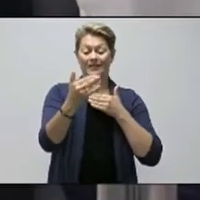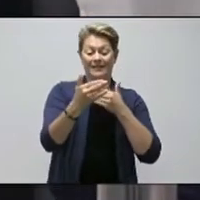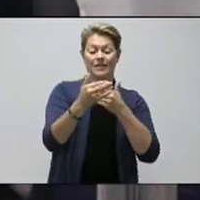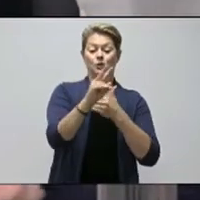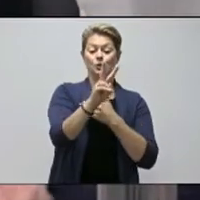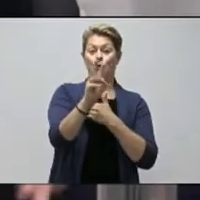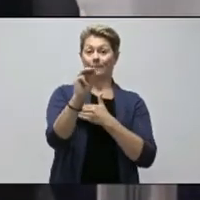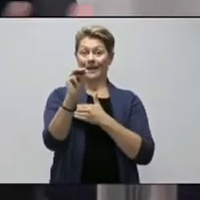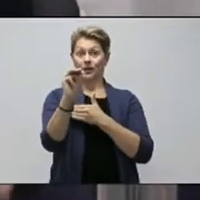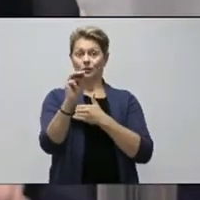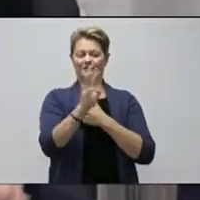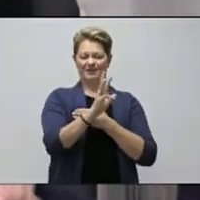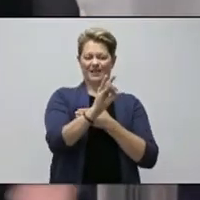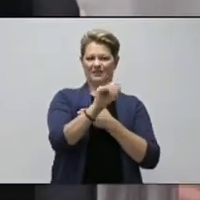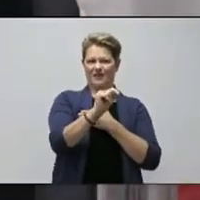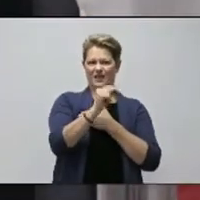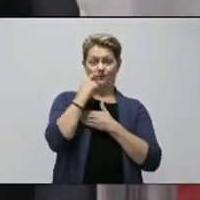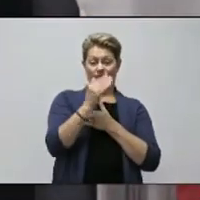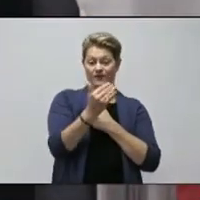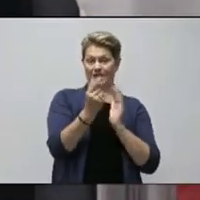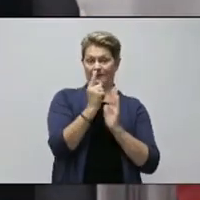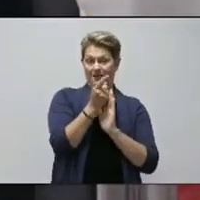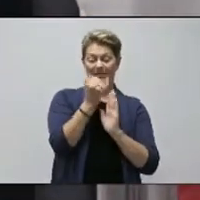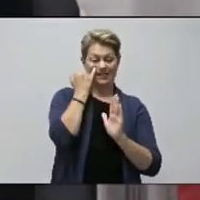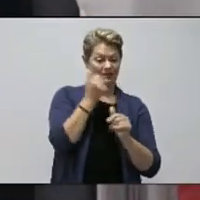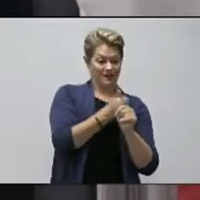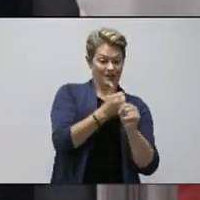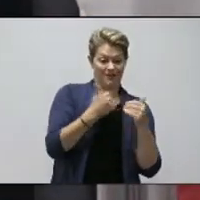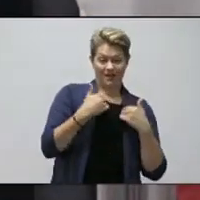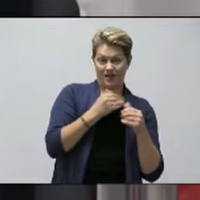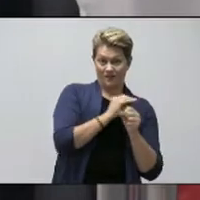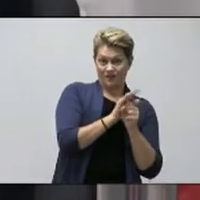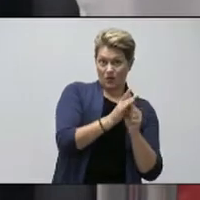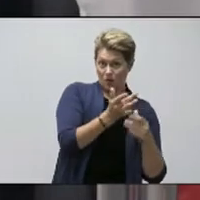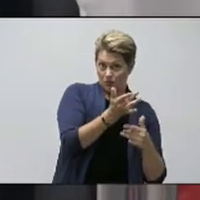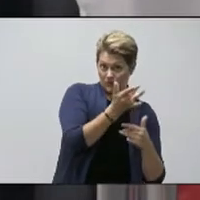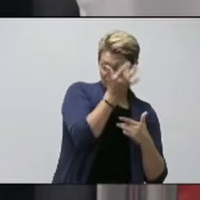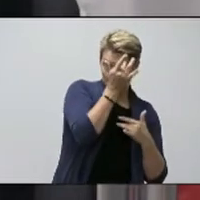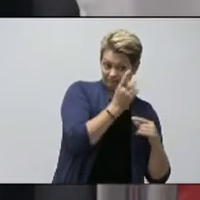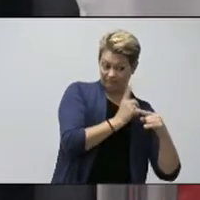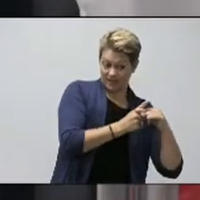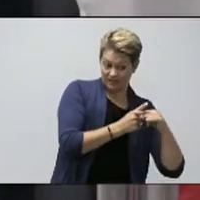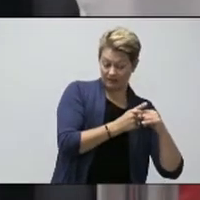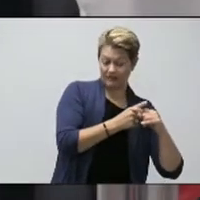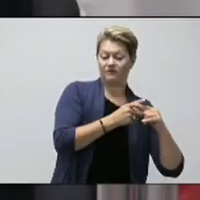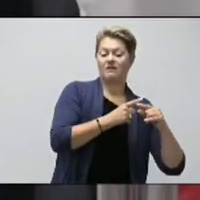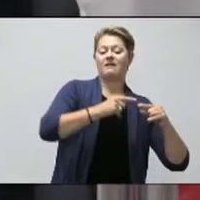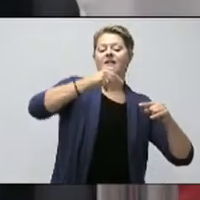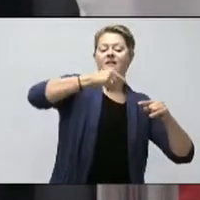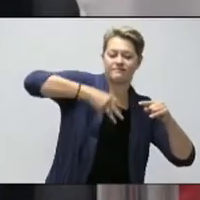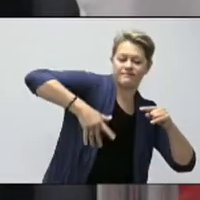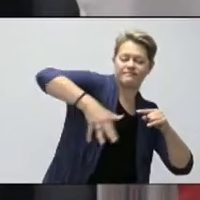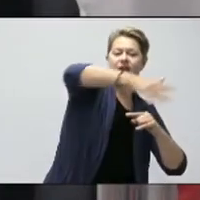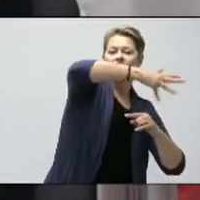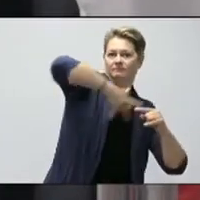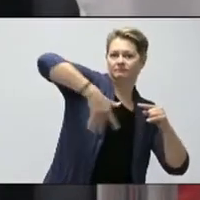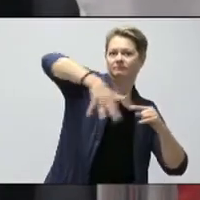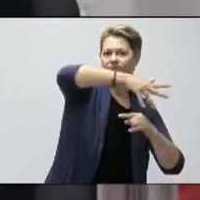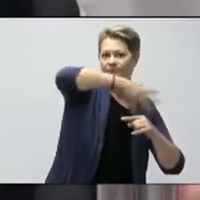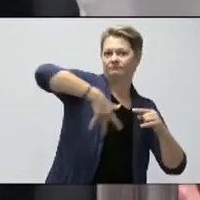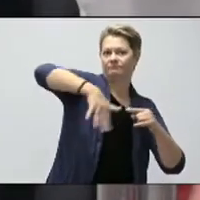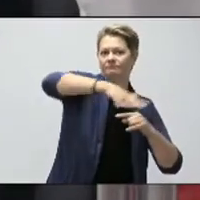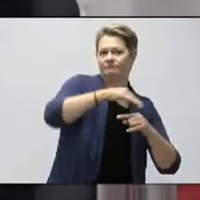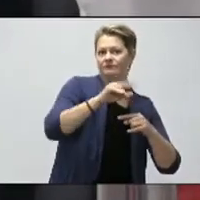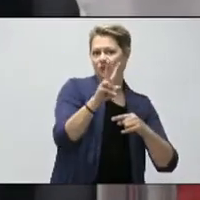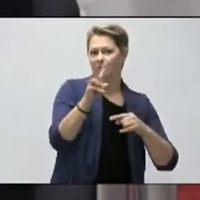close to for 15 minutes. So I guess that's the only thing to keep in mind is if you – I know a lot of people, to conserve their